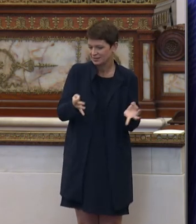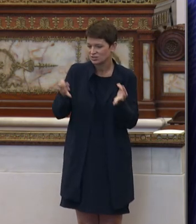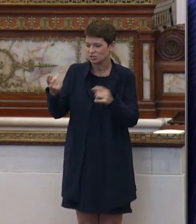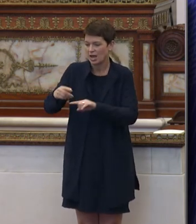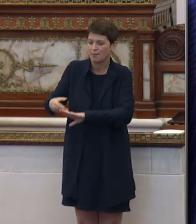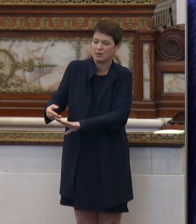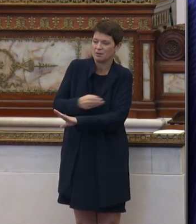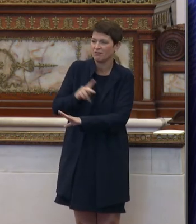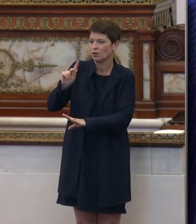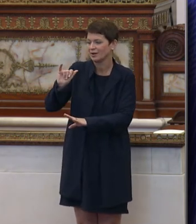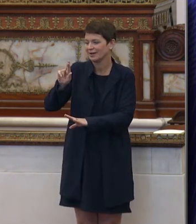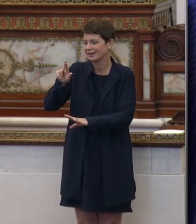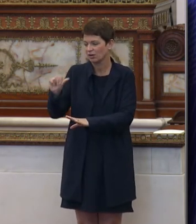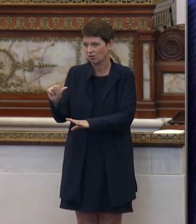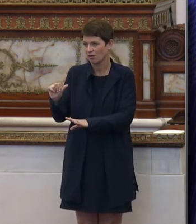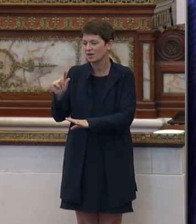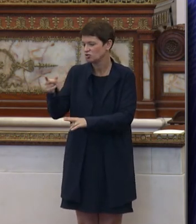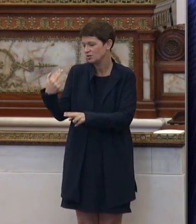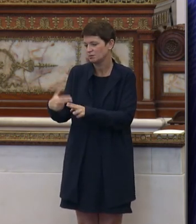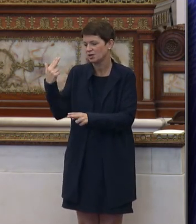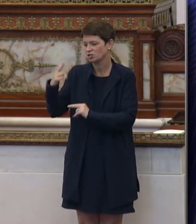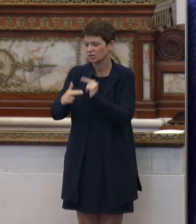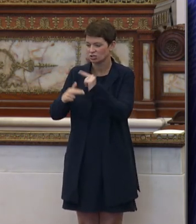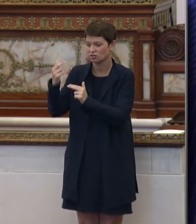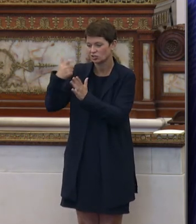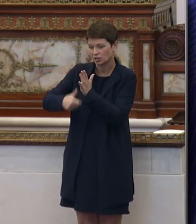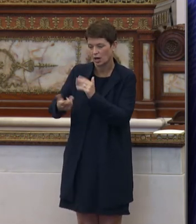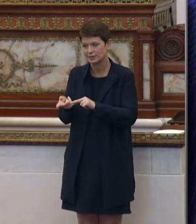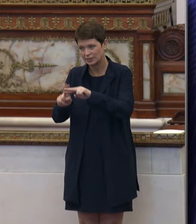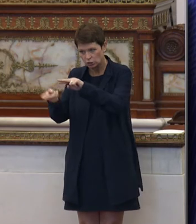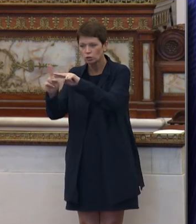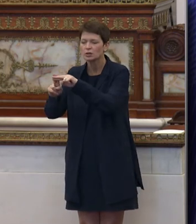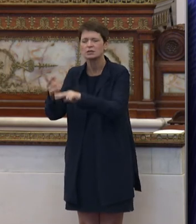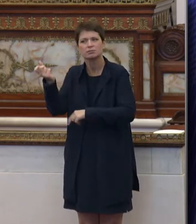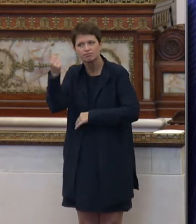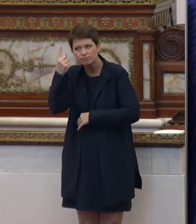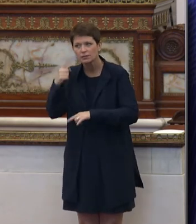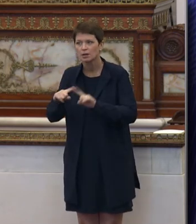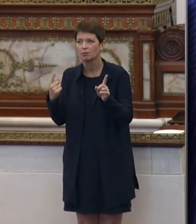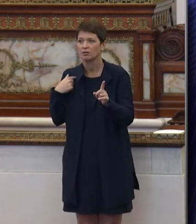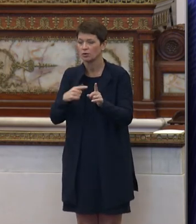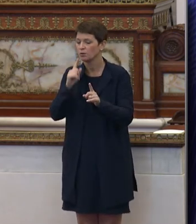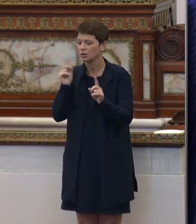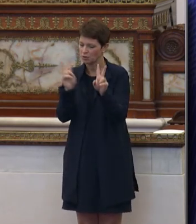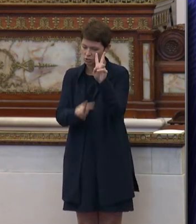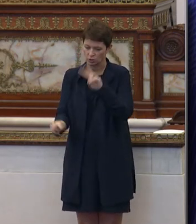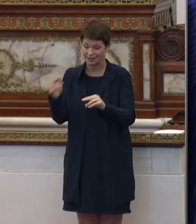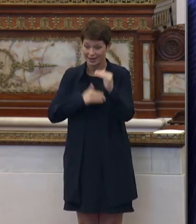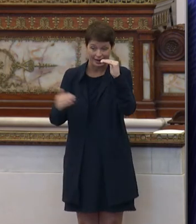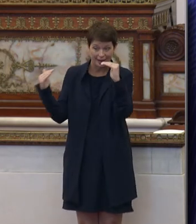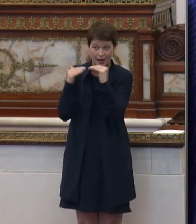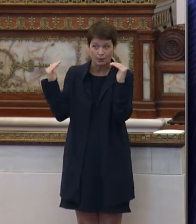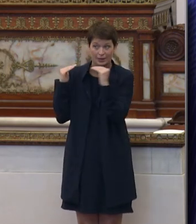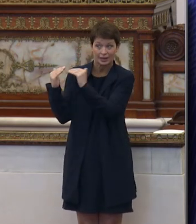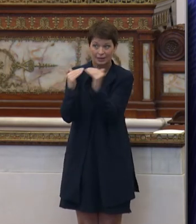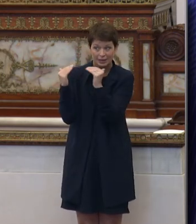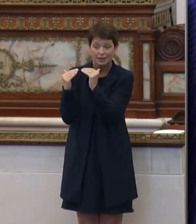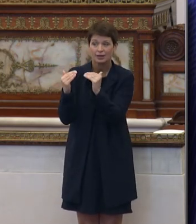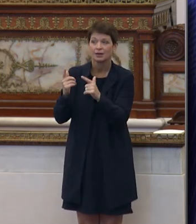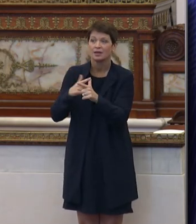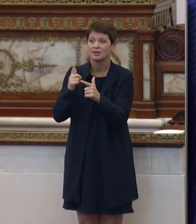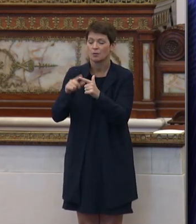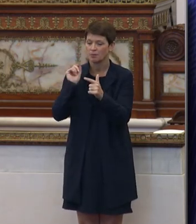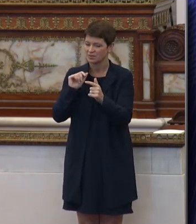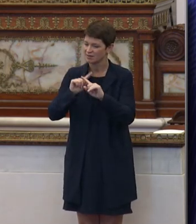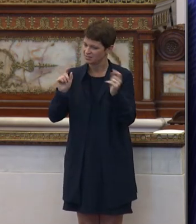before Kiara. And as she's mentioned, construction costs have increased. But if we really want to look at equity, then we have to do